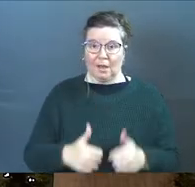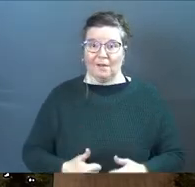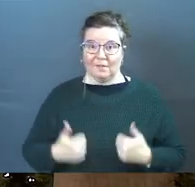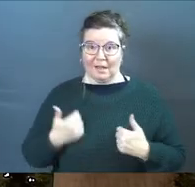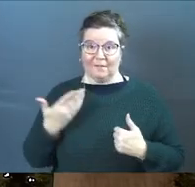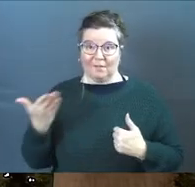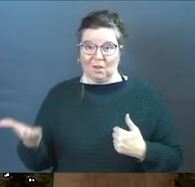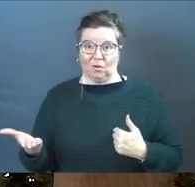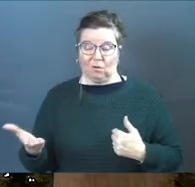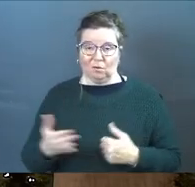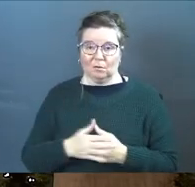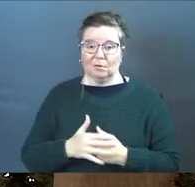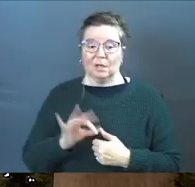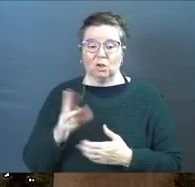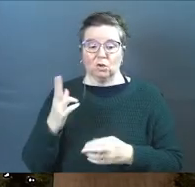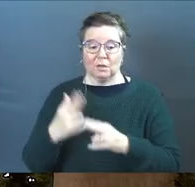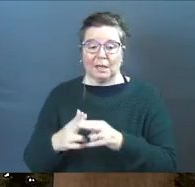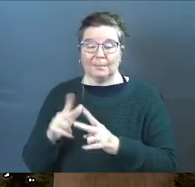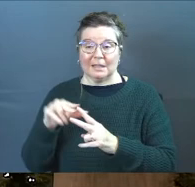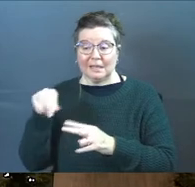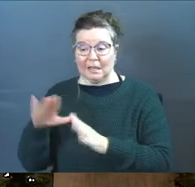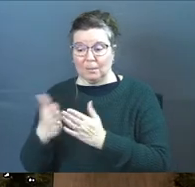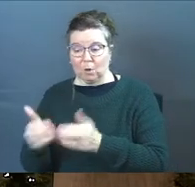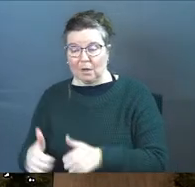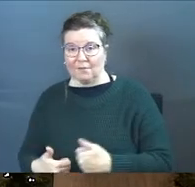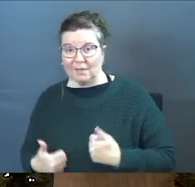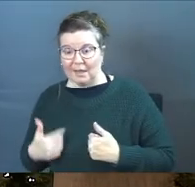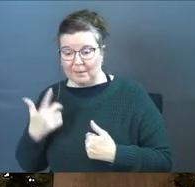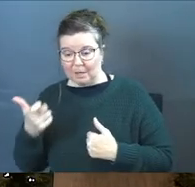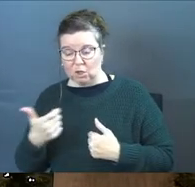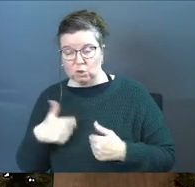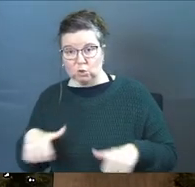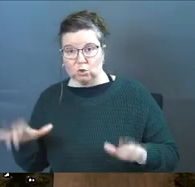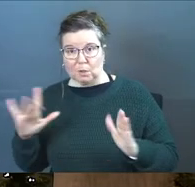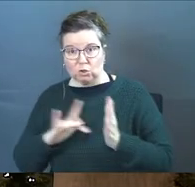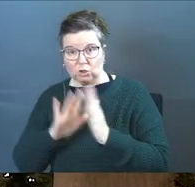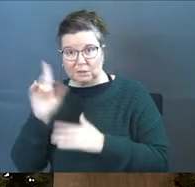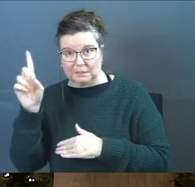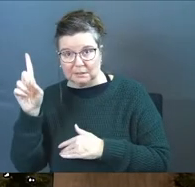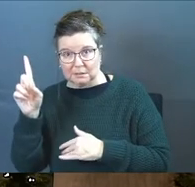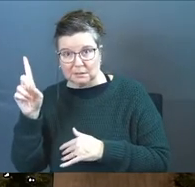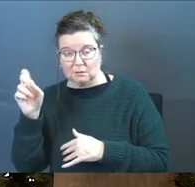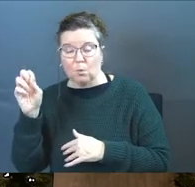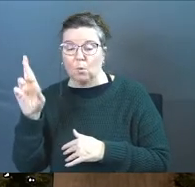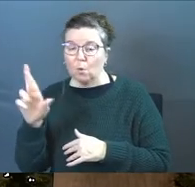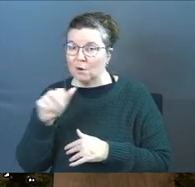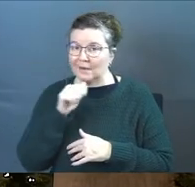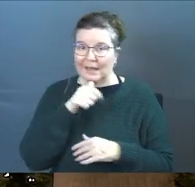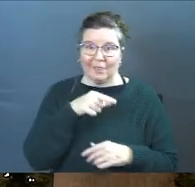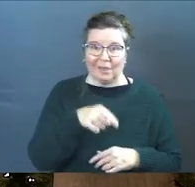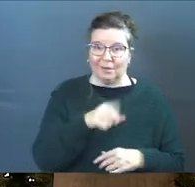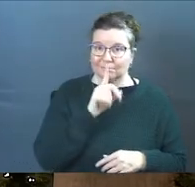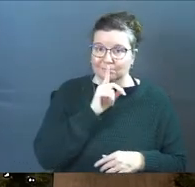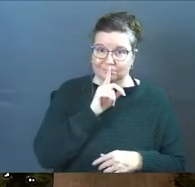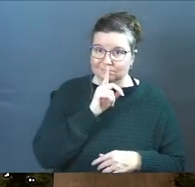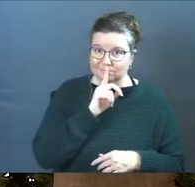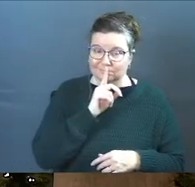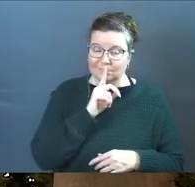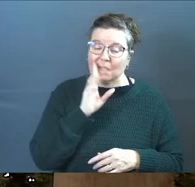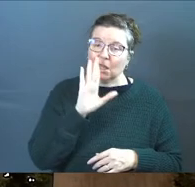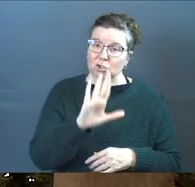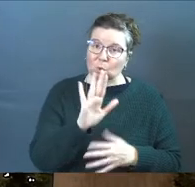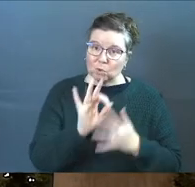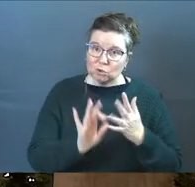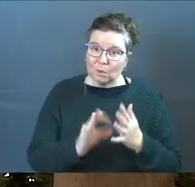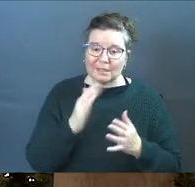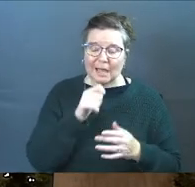life there and your name is either in the book of life because you surrendered to Jesus or it's not it's